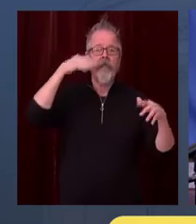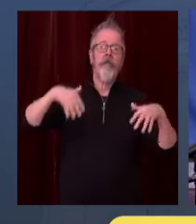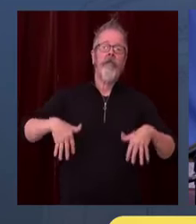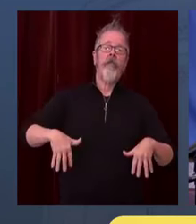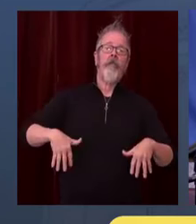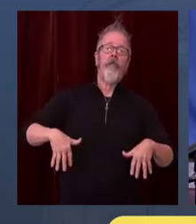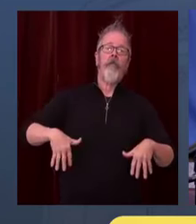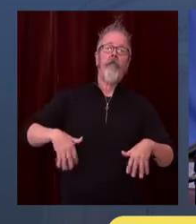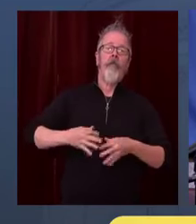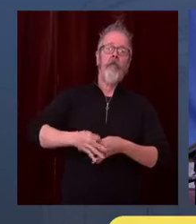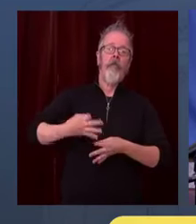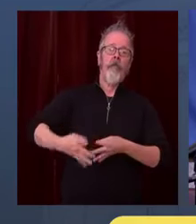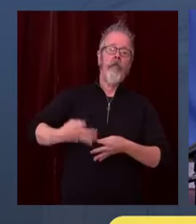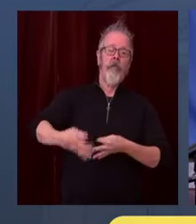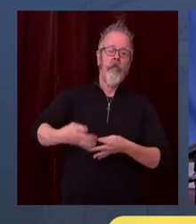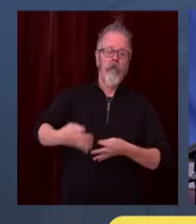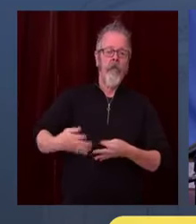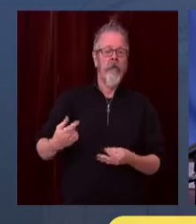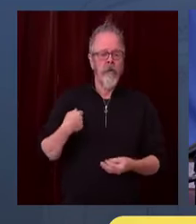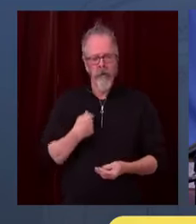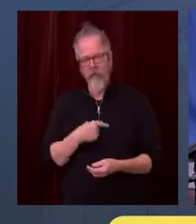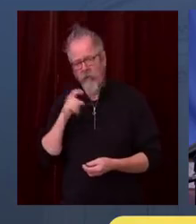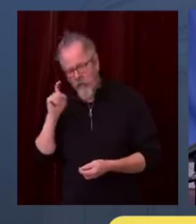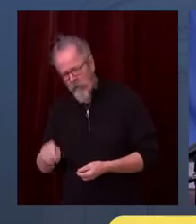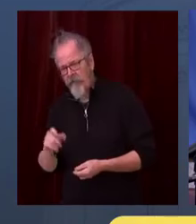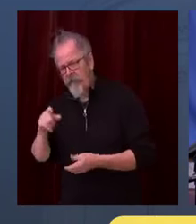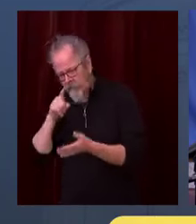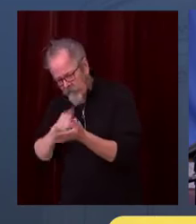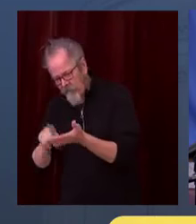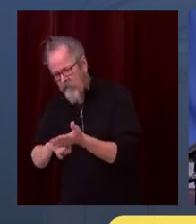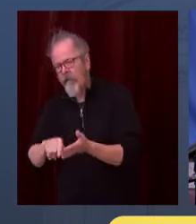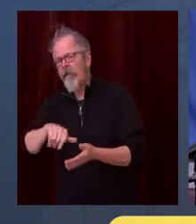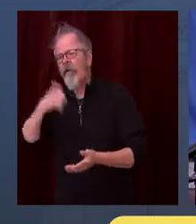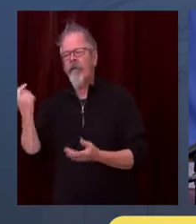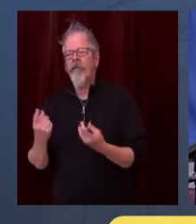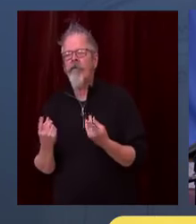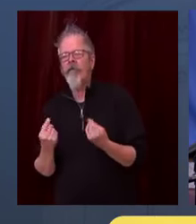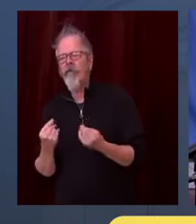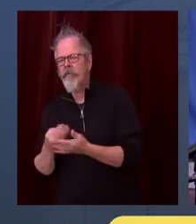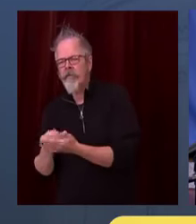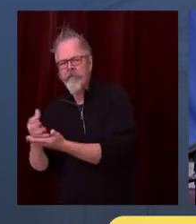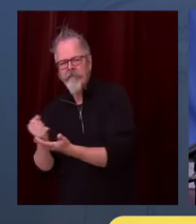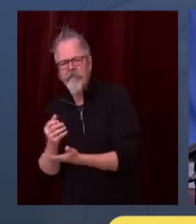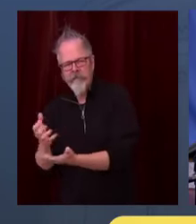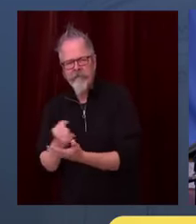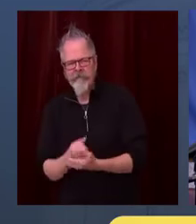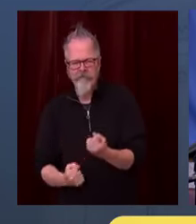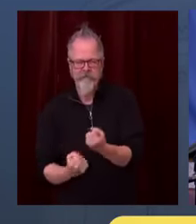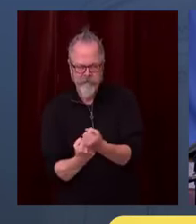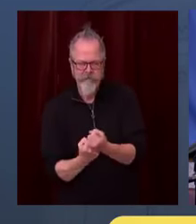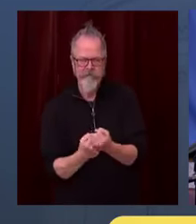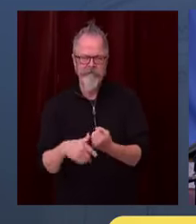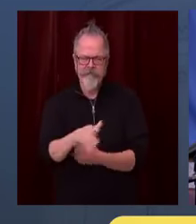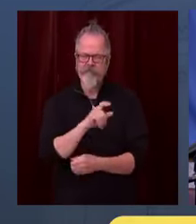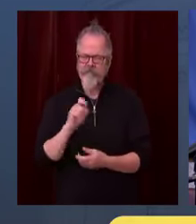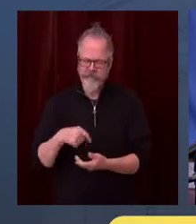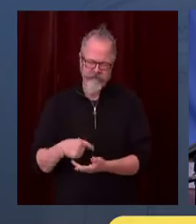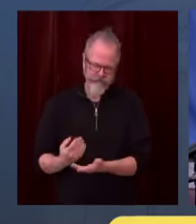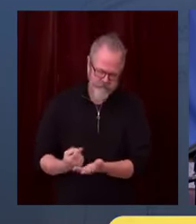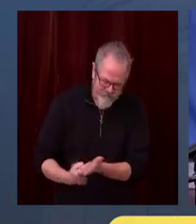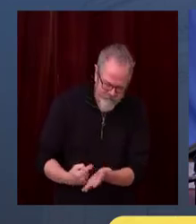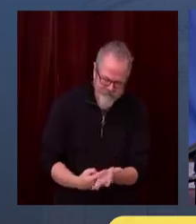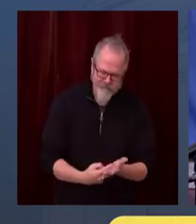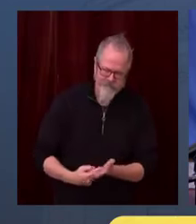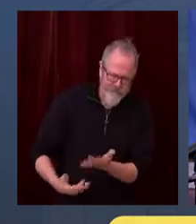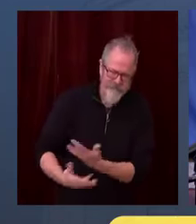to help businesses and help employees if, in fact, the Congress does not act. I do know, I want to say that